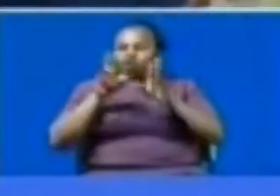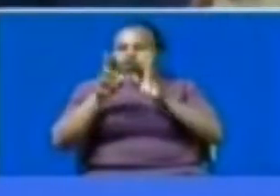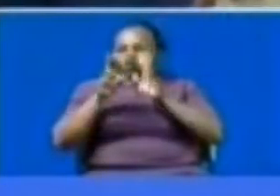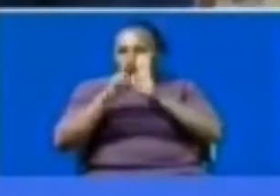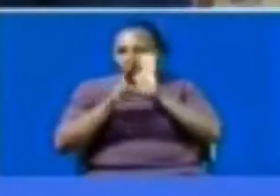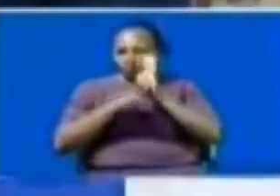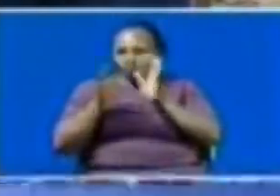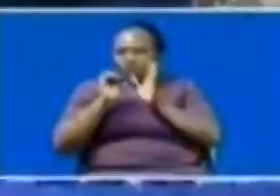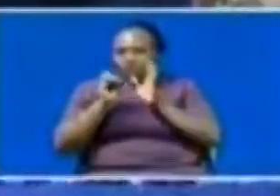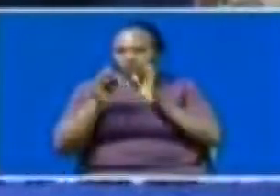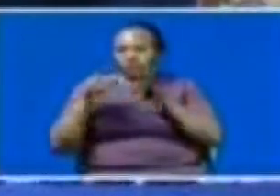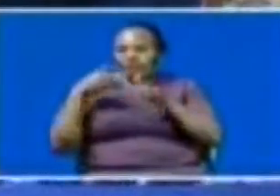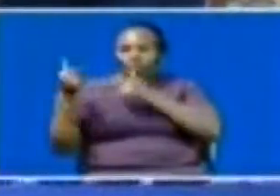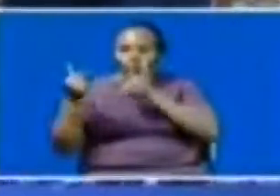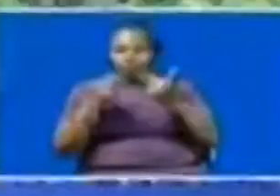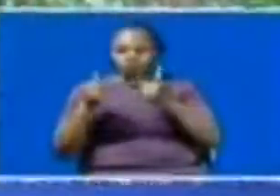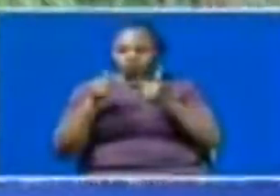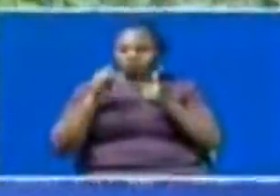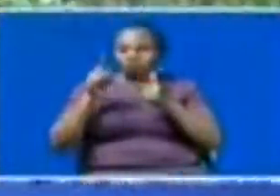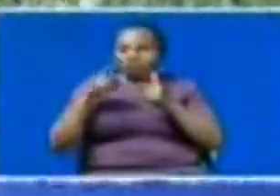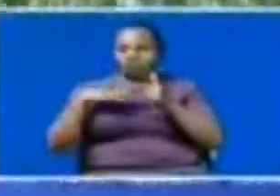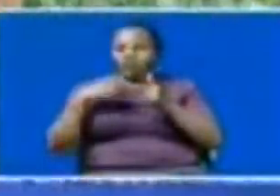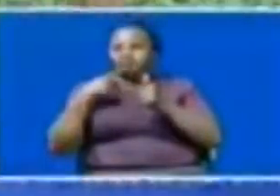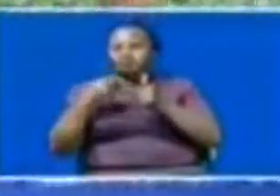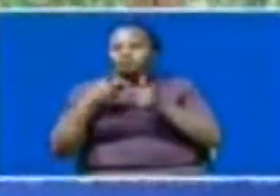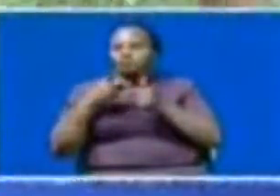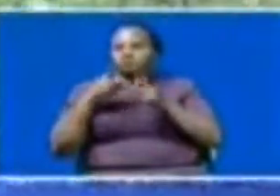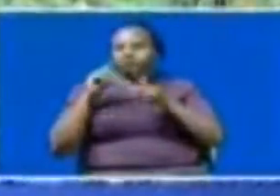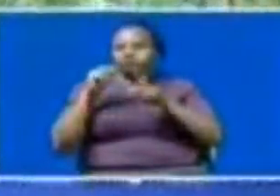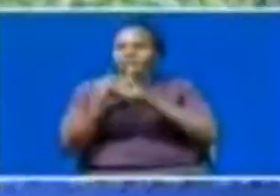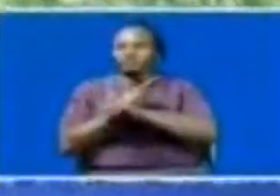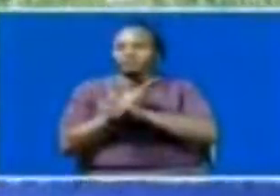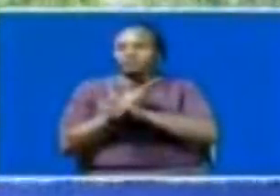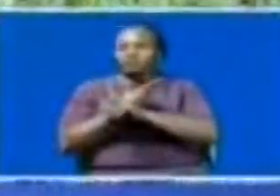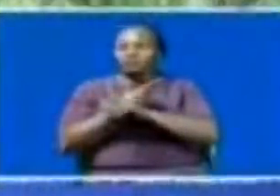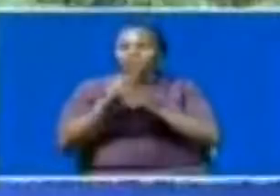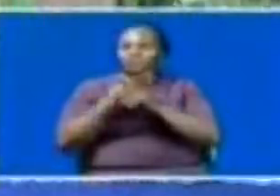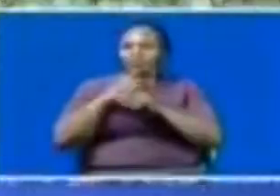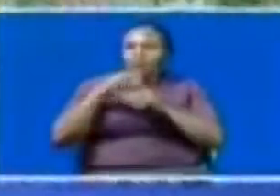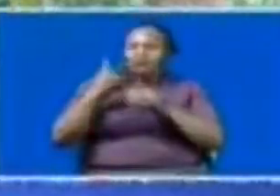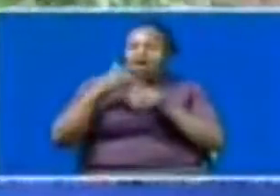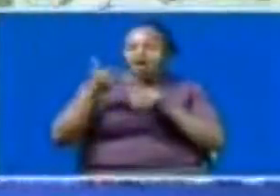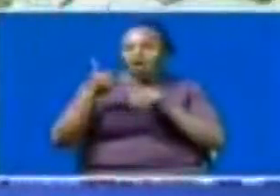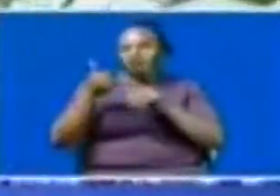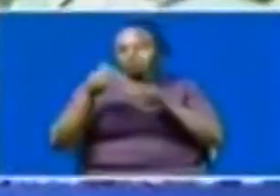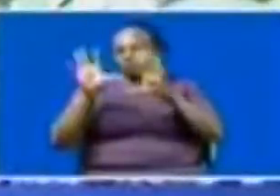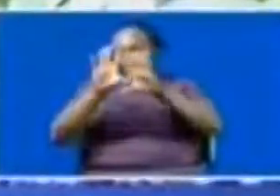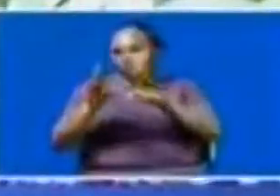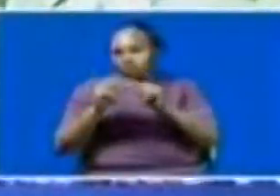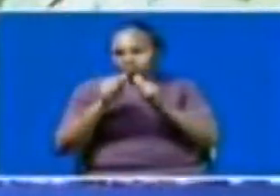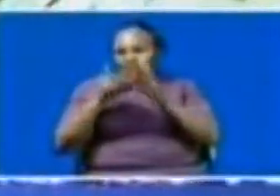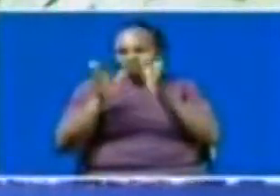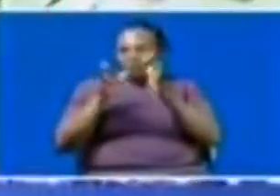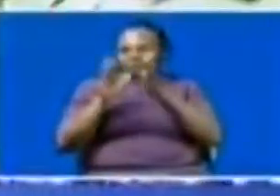But now there is a tussle. One source says that there is no difference between PELIS and the outlawed Shamba system that